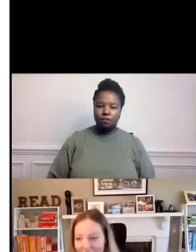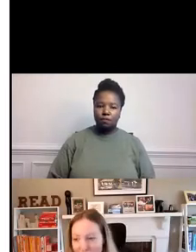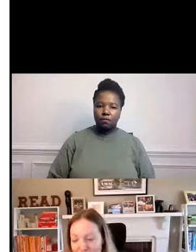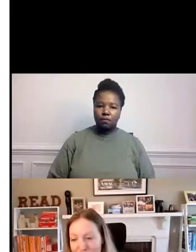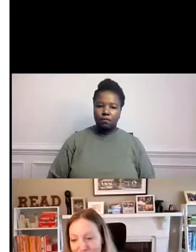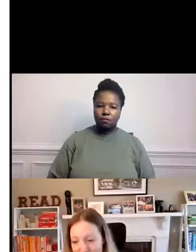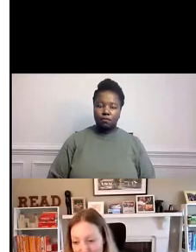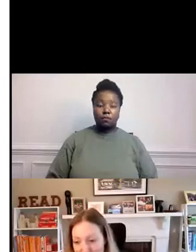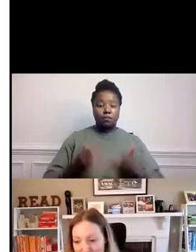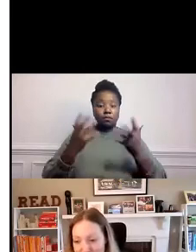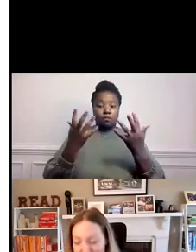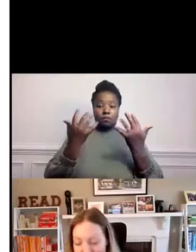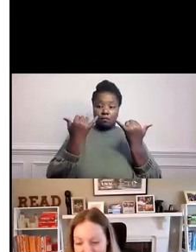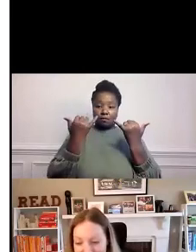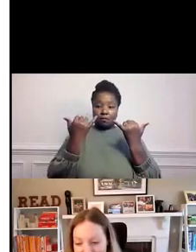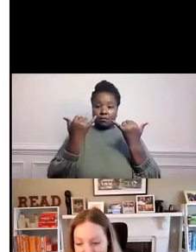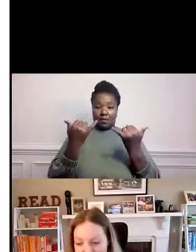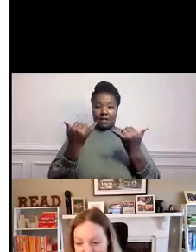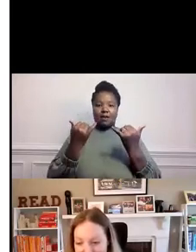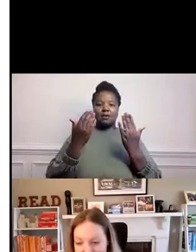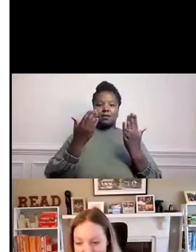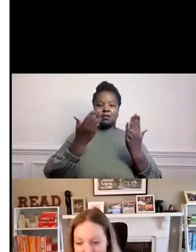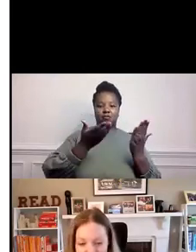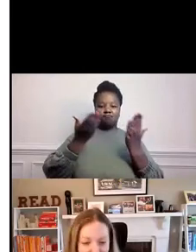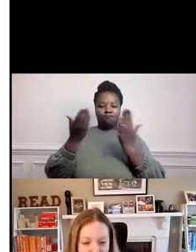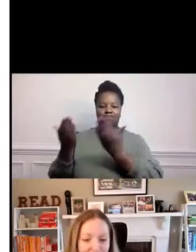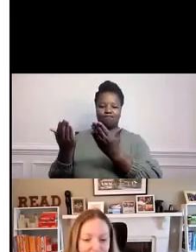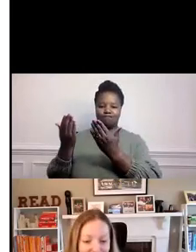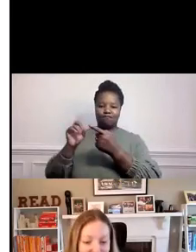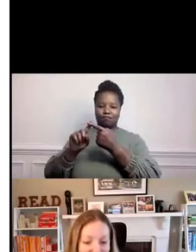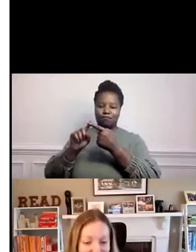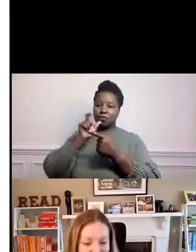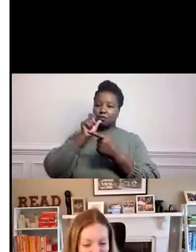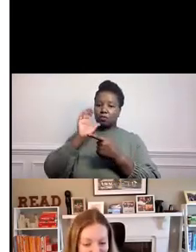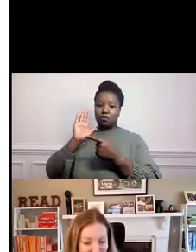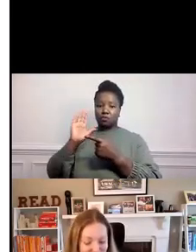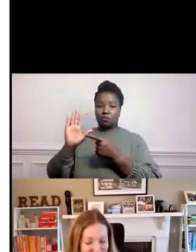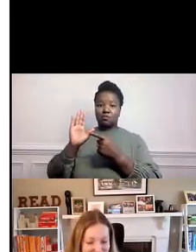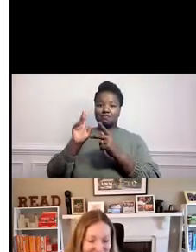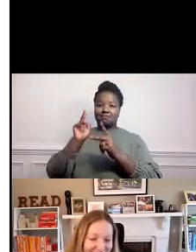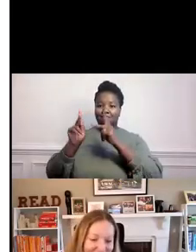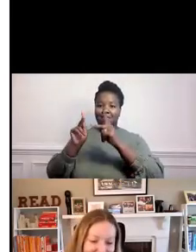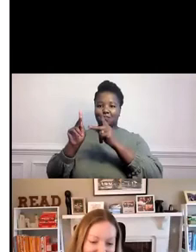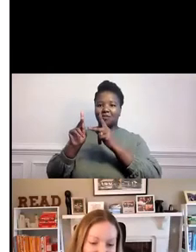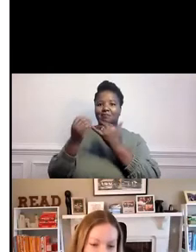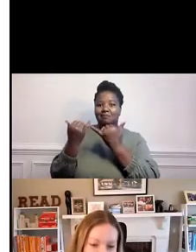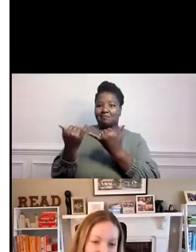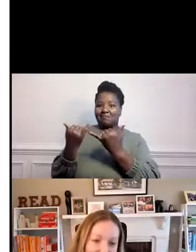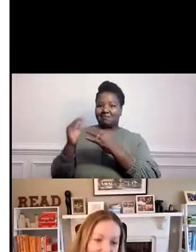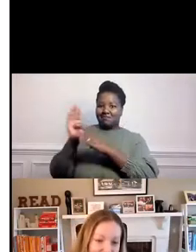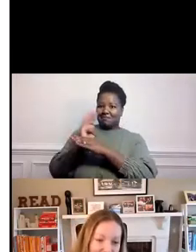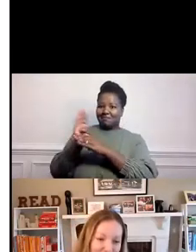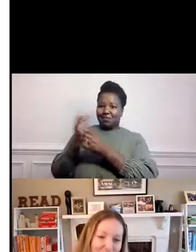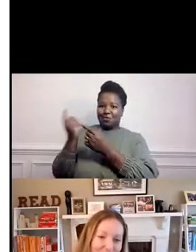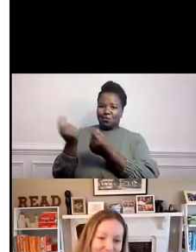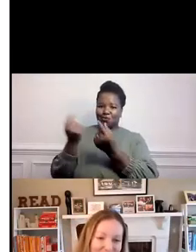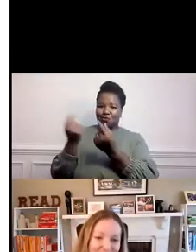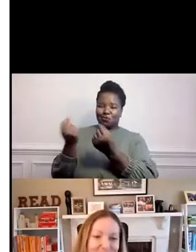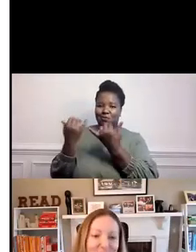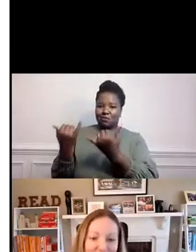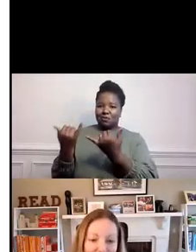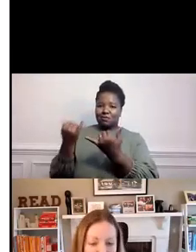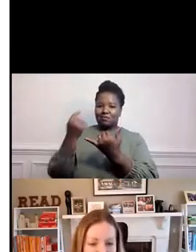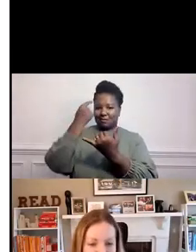And I will defer to the people behind the screen. It looks like a bunch of